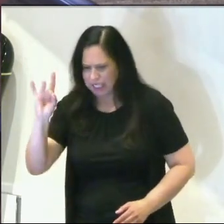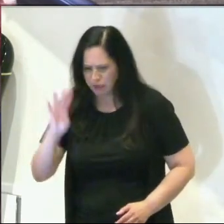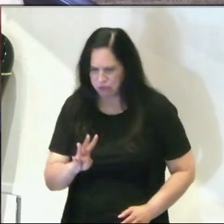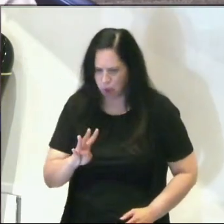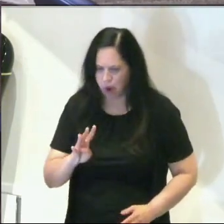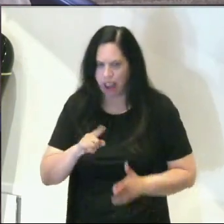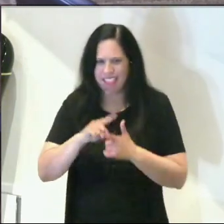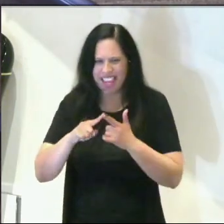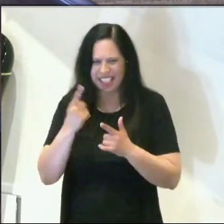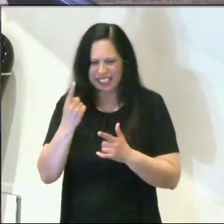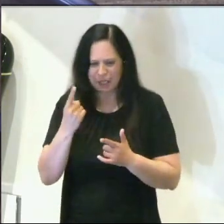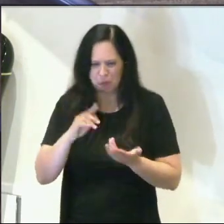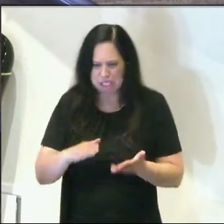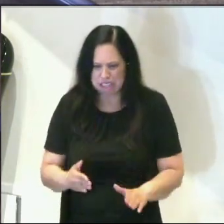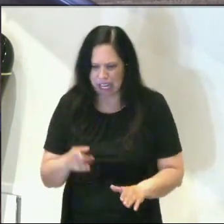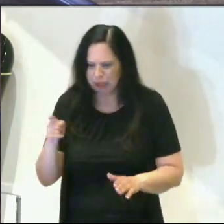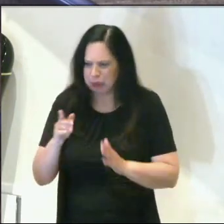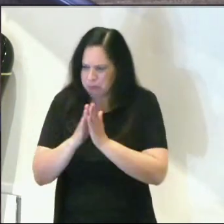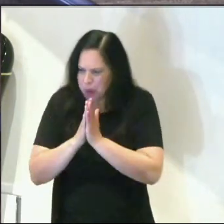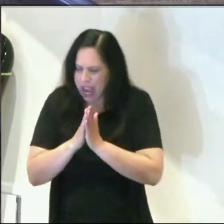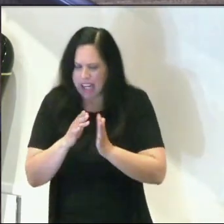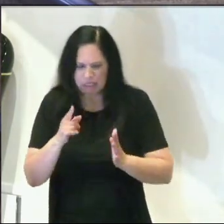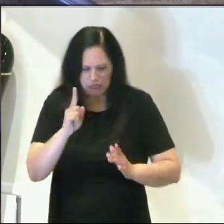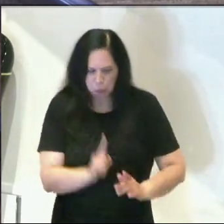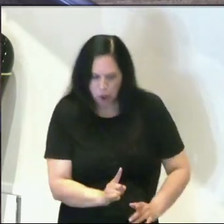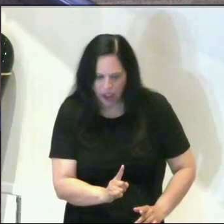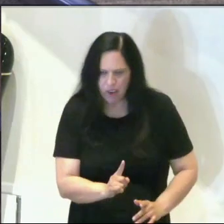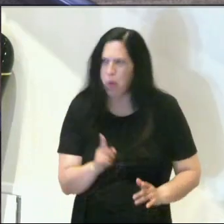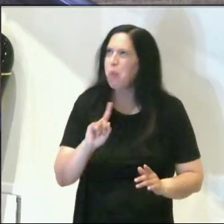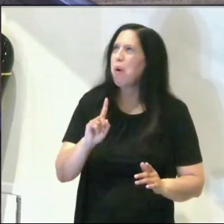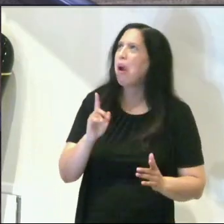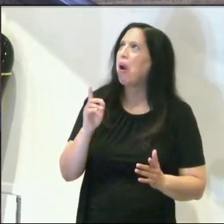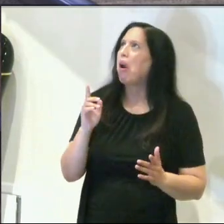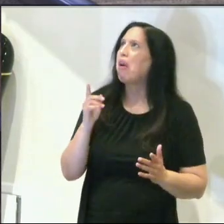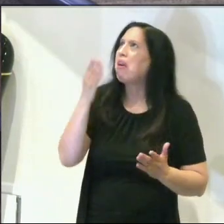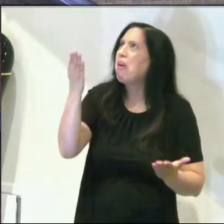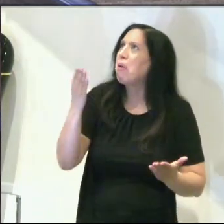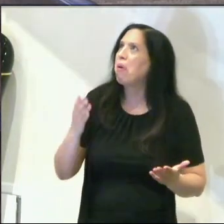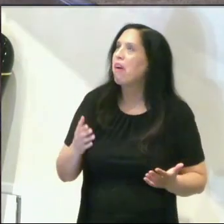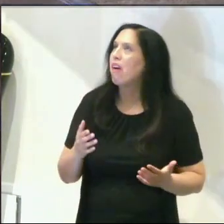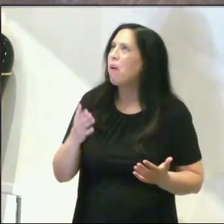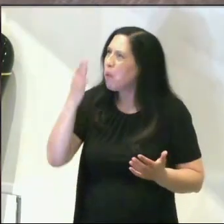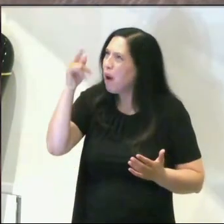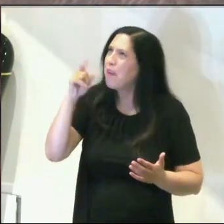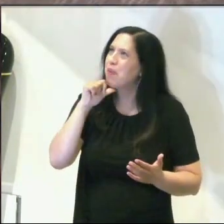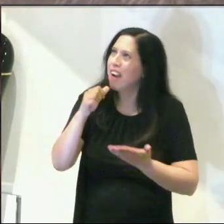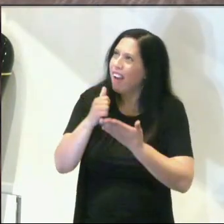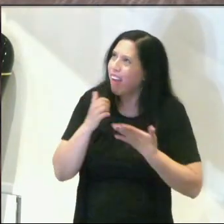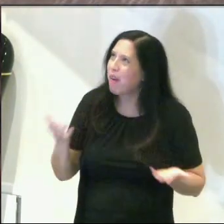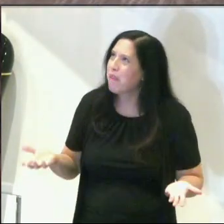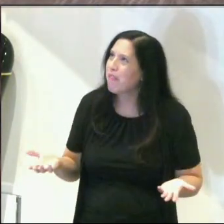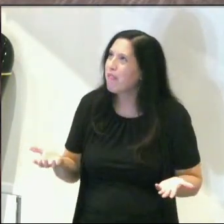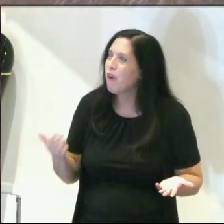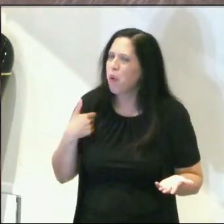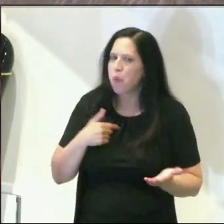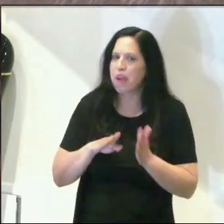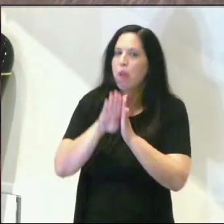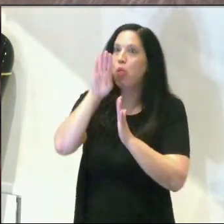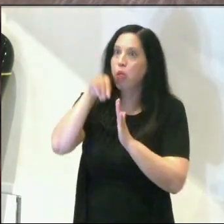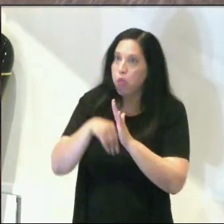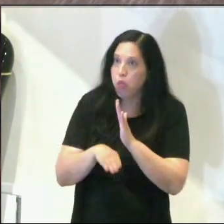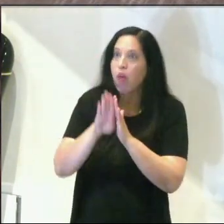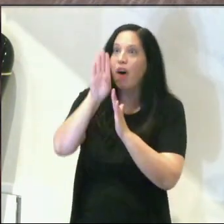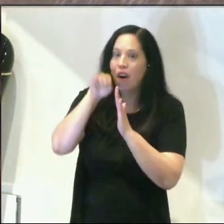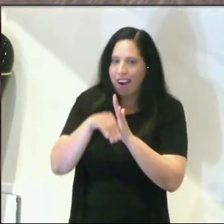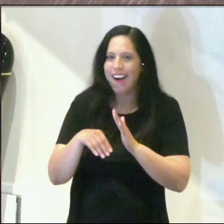somebody dies you've been praying for and you're down to a 1 going, where were you? Why didn't you help, right? We ebb and flow. We live in